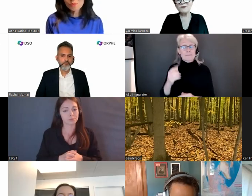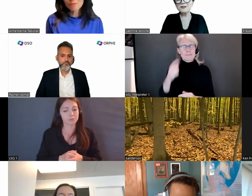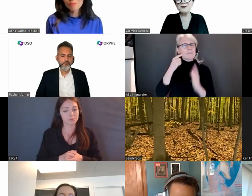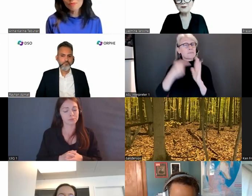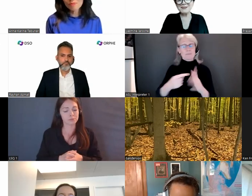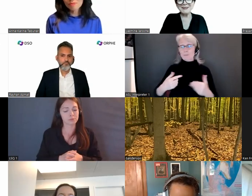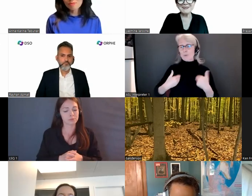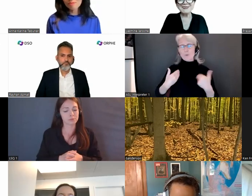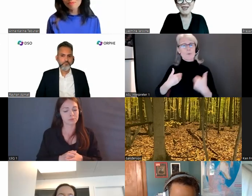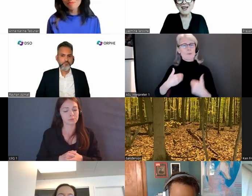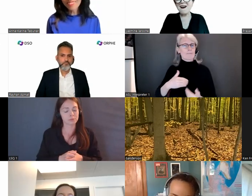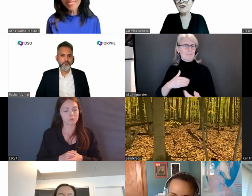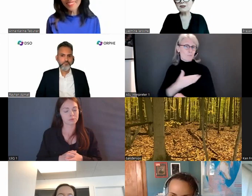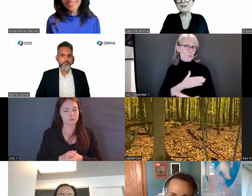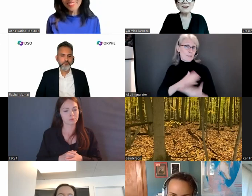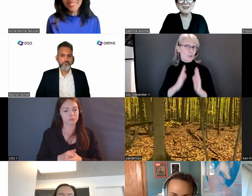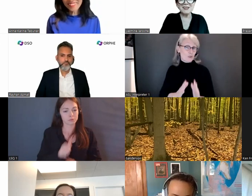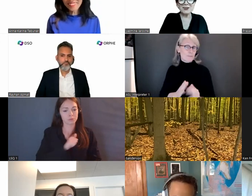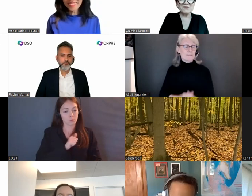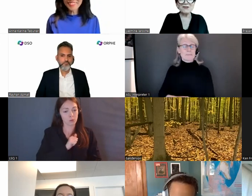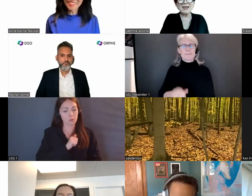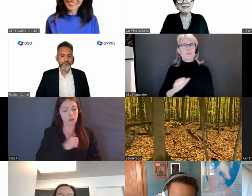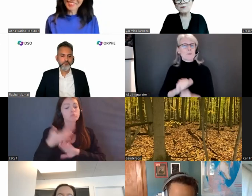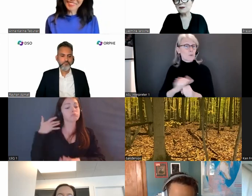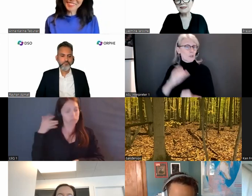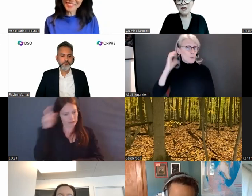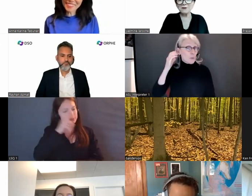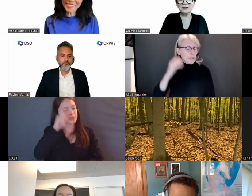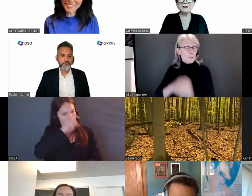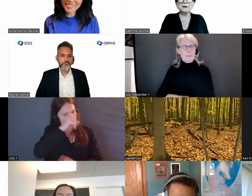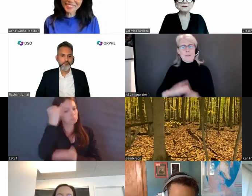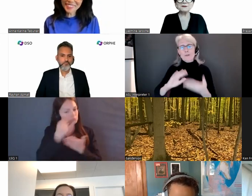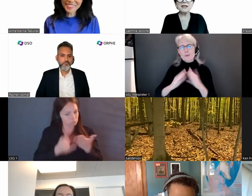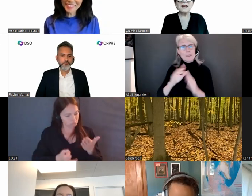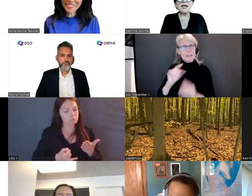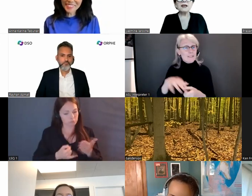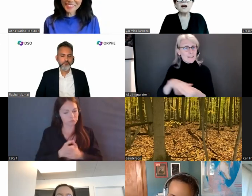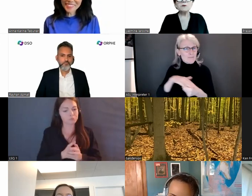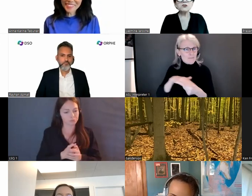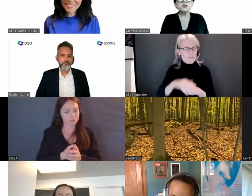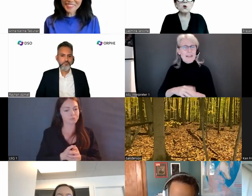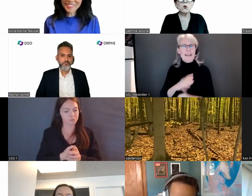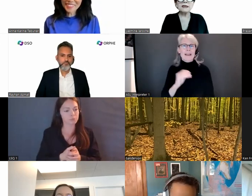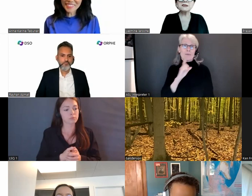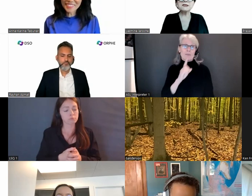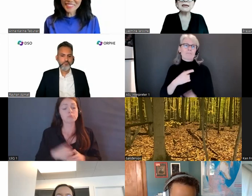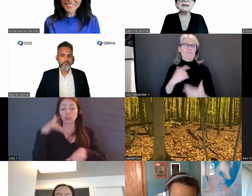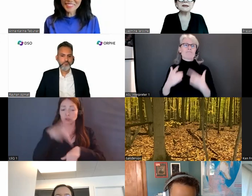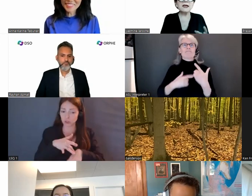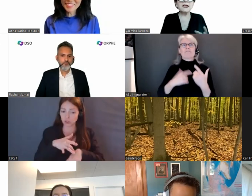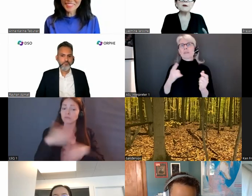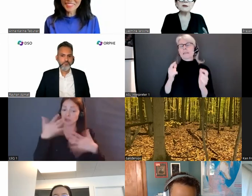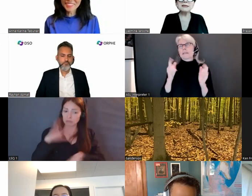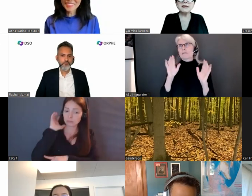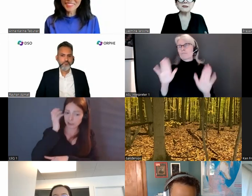I was a musician. I worked in radio and in community television. And I'm so excited